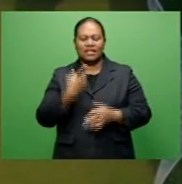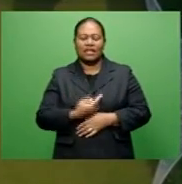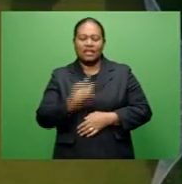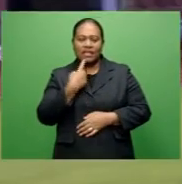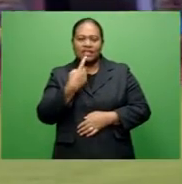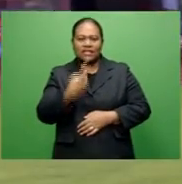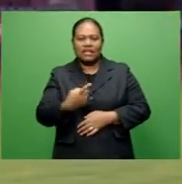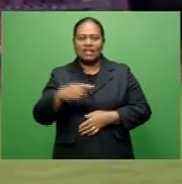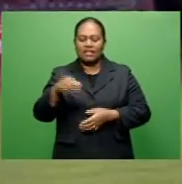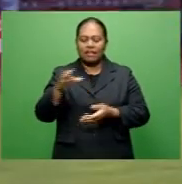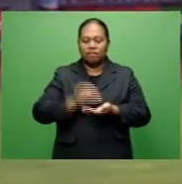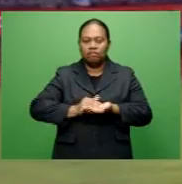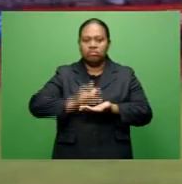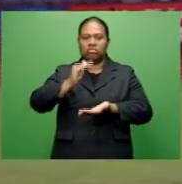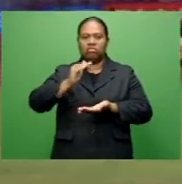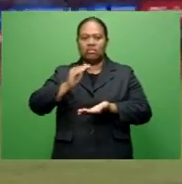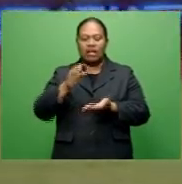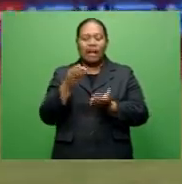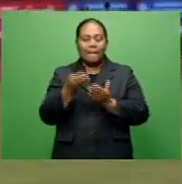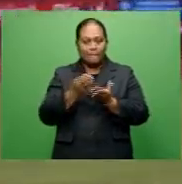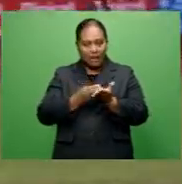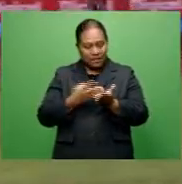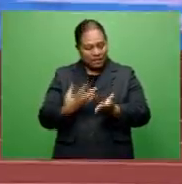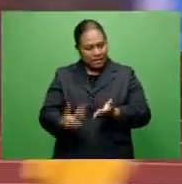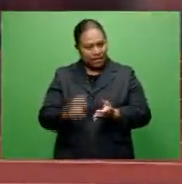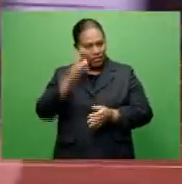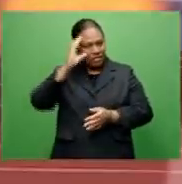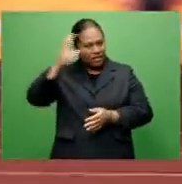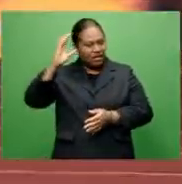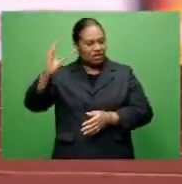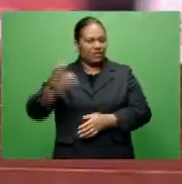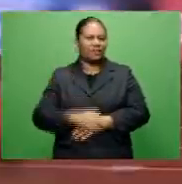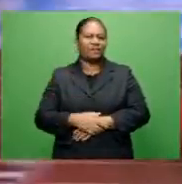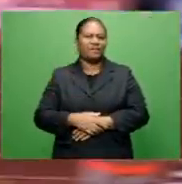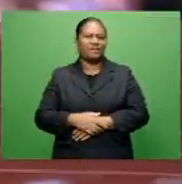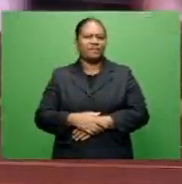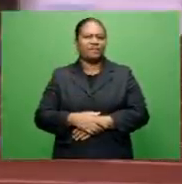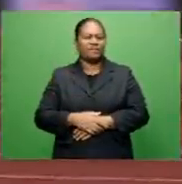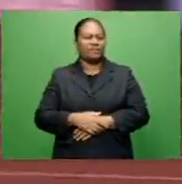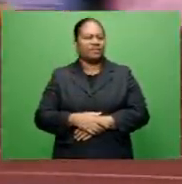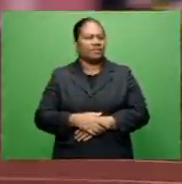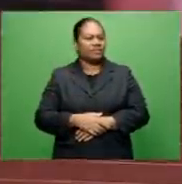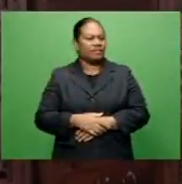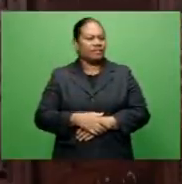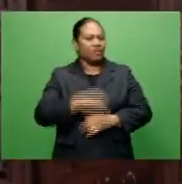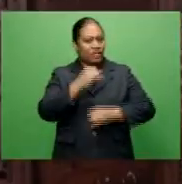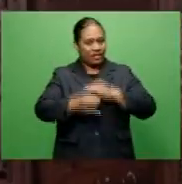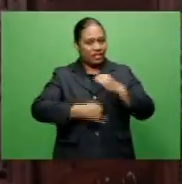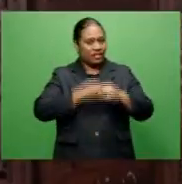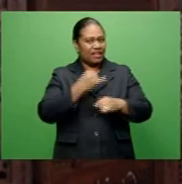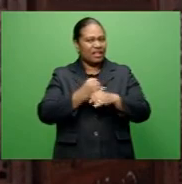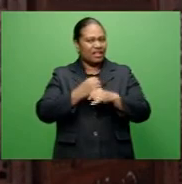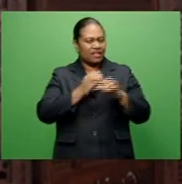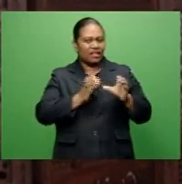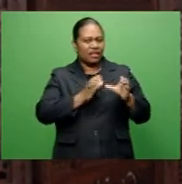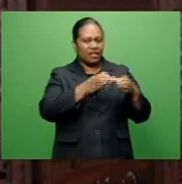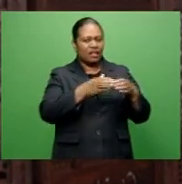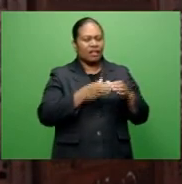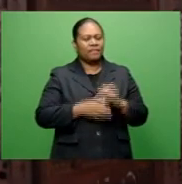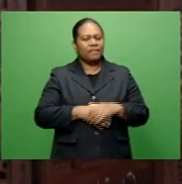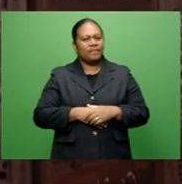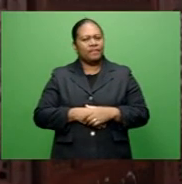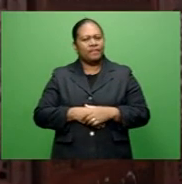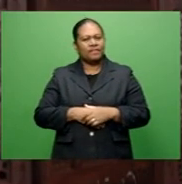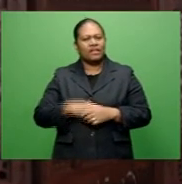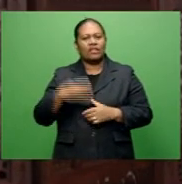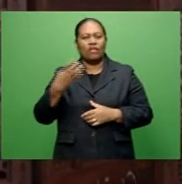increased budget for the region. We are also given a budget by the International Olympic Committee. So our funds have increased by